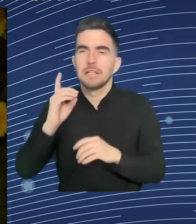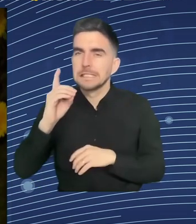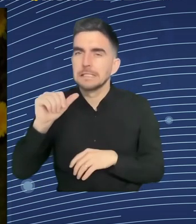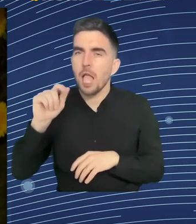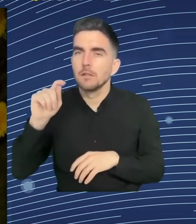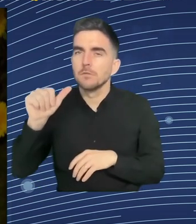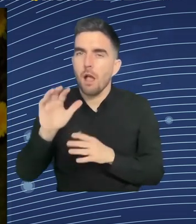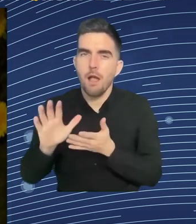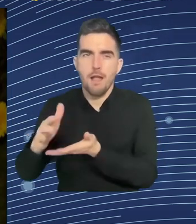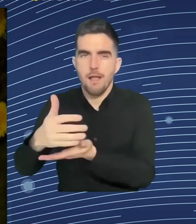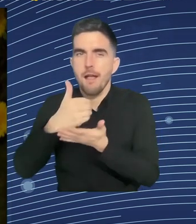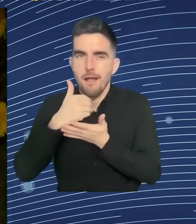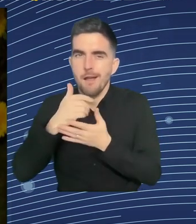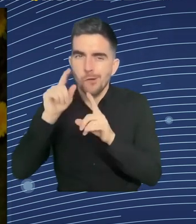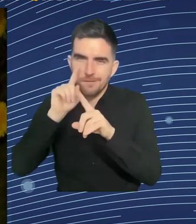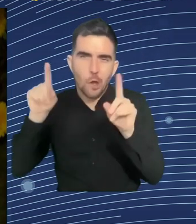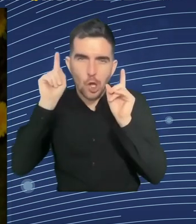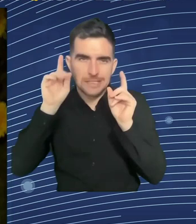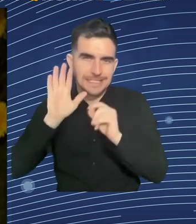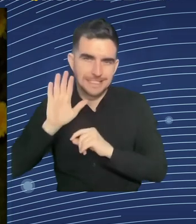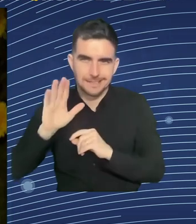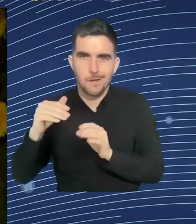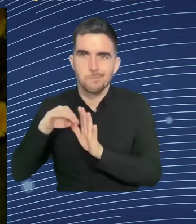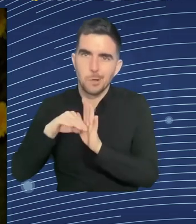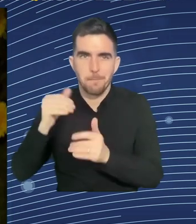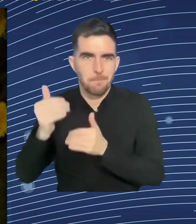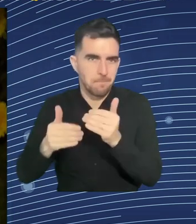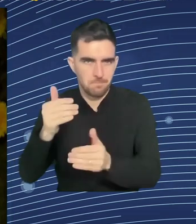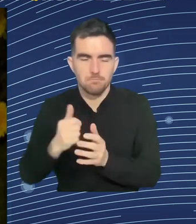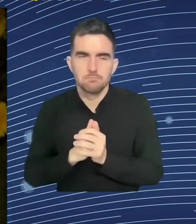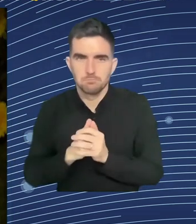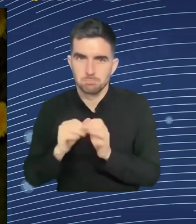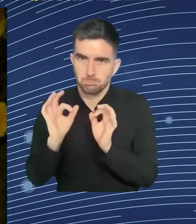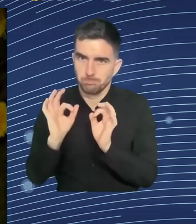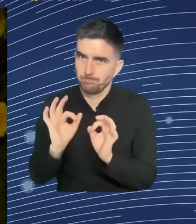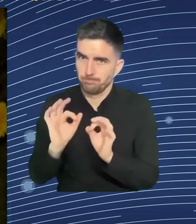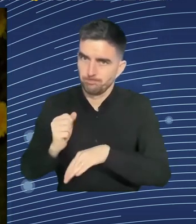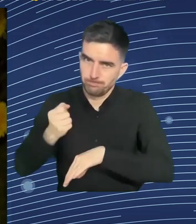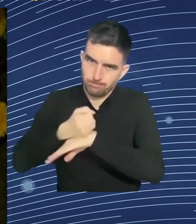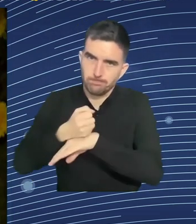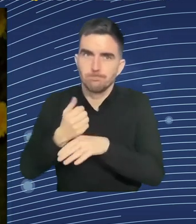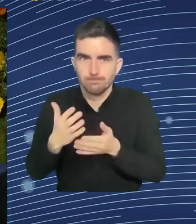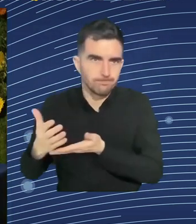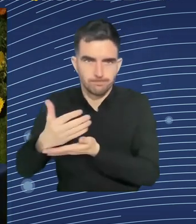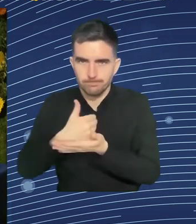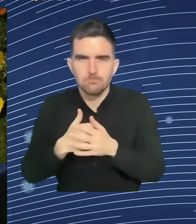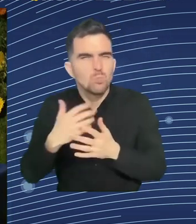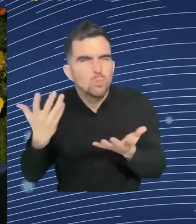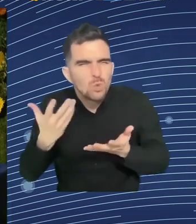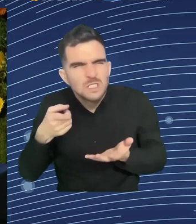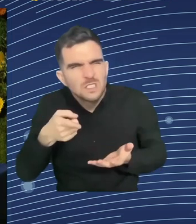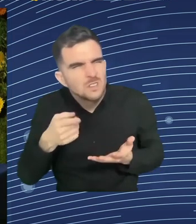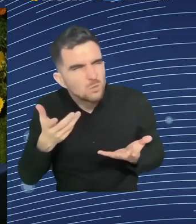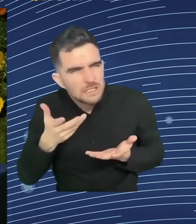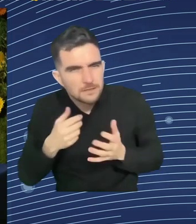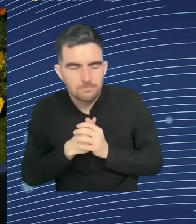Challenge means that we identify some data that are opened by ministry, companies, non-profits. Freely available. Yeah. Freely